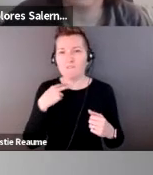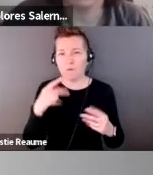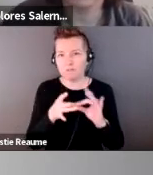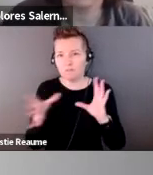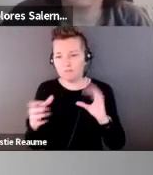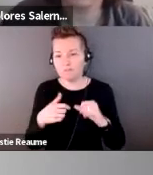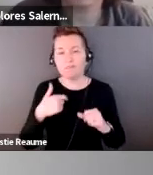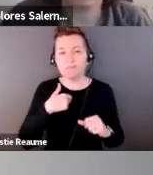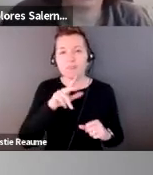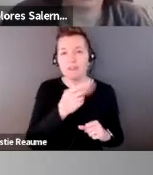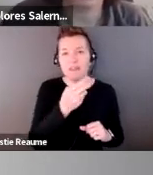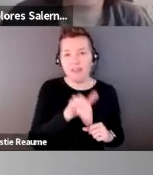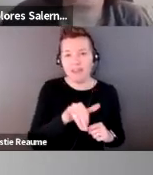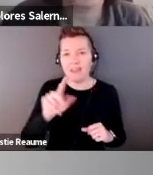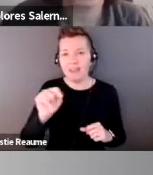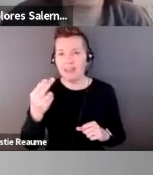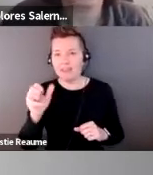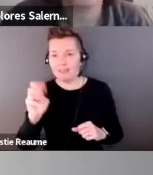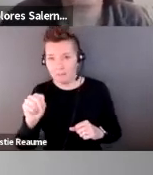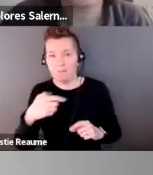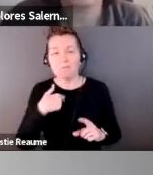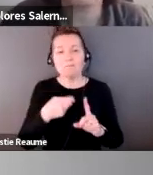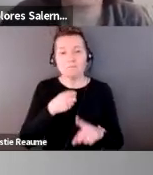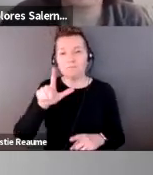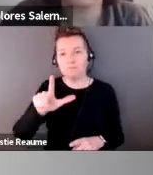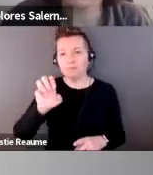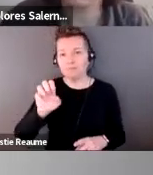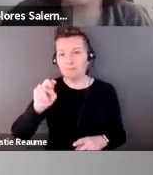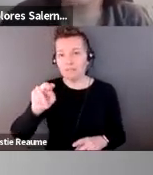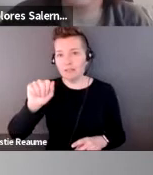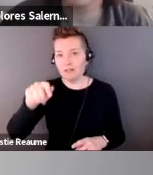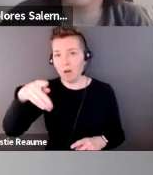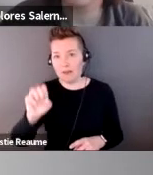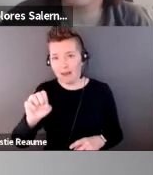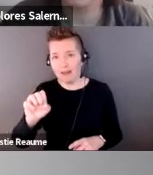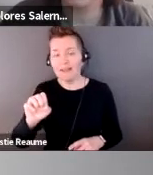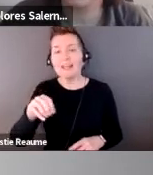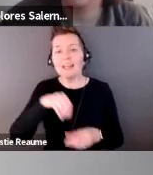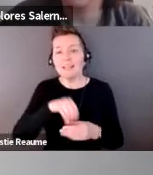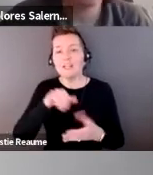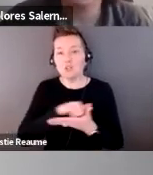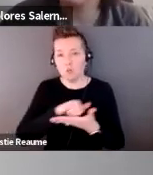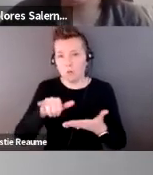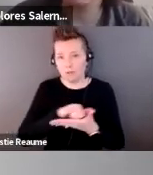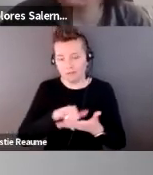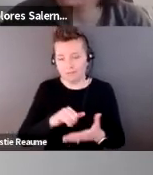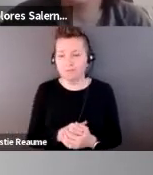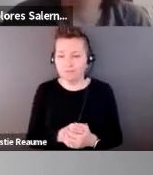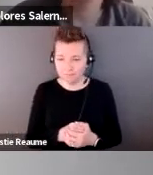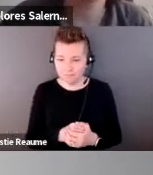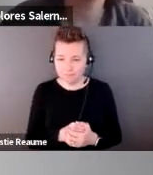and I'm coming to you from Lenape and Canarsie land, also known as Brooklyn, New York. And my stem